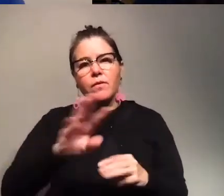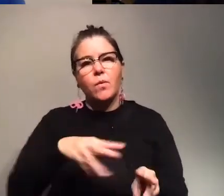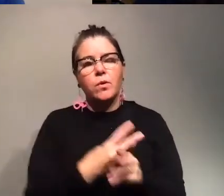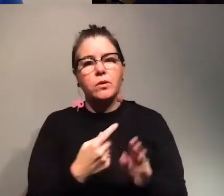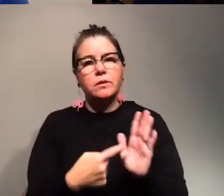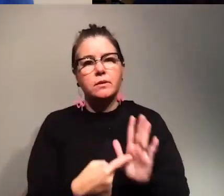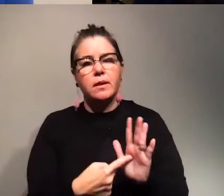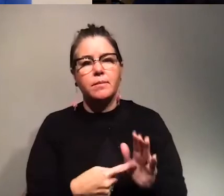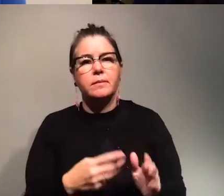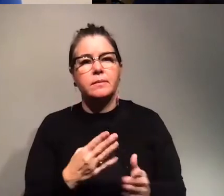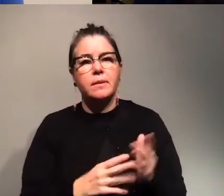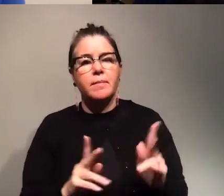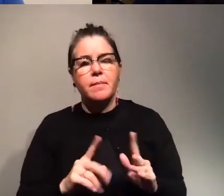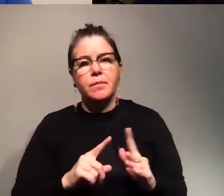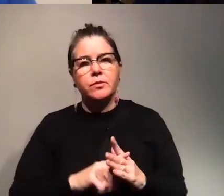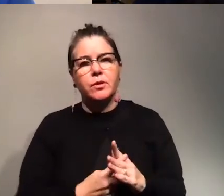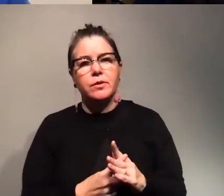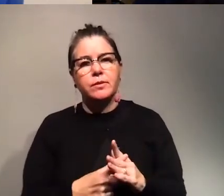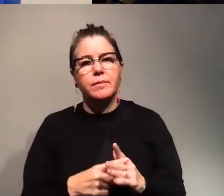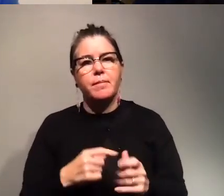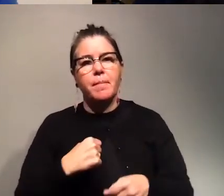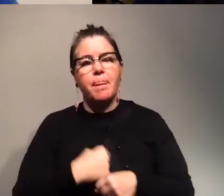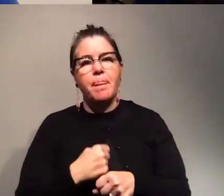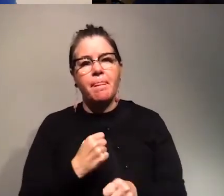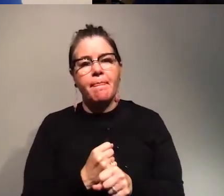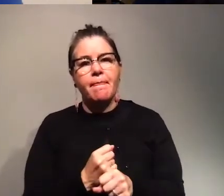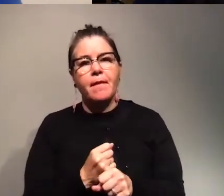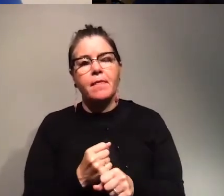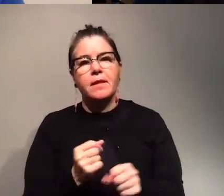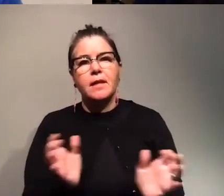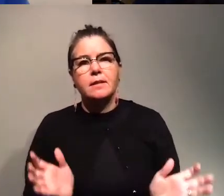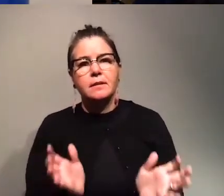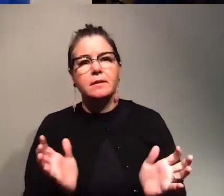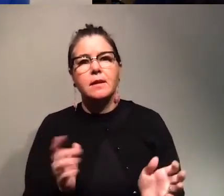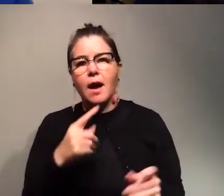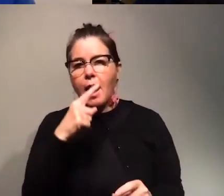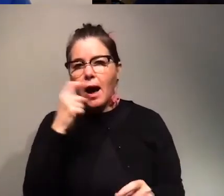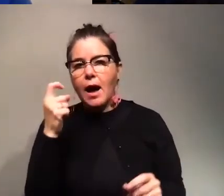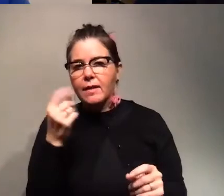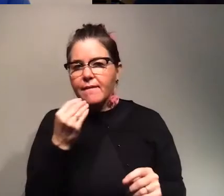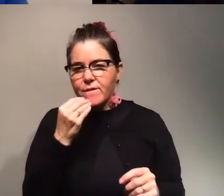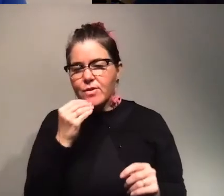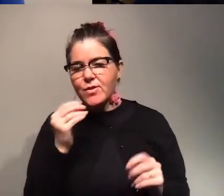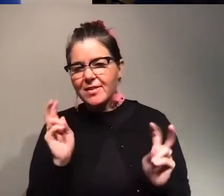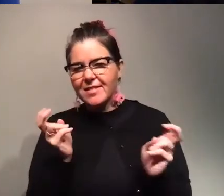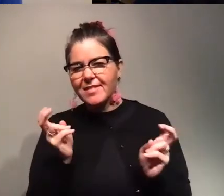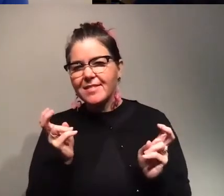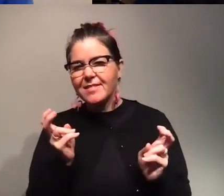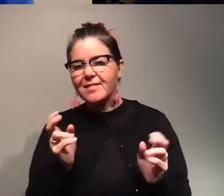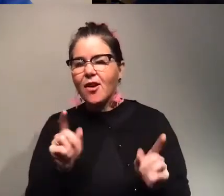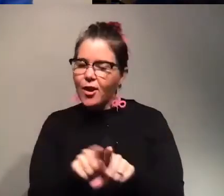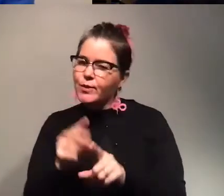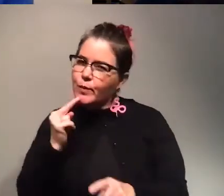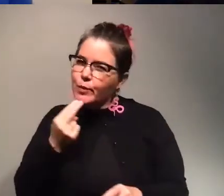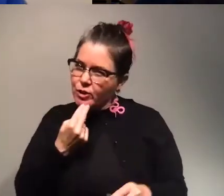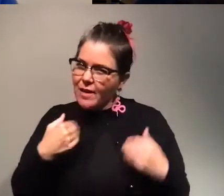people have started to make this movement of ugly food is also nutritious you